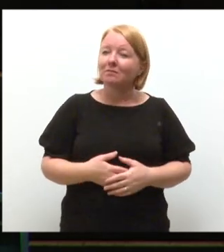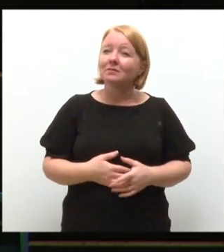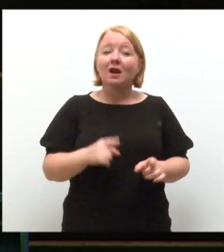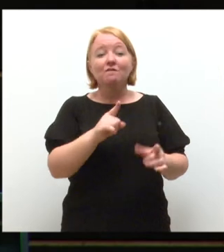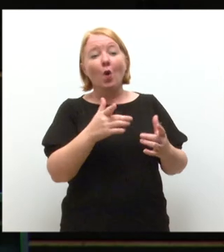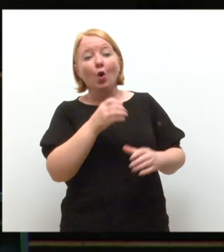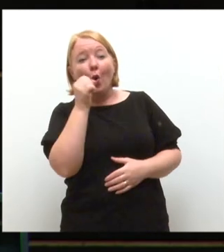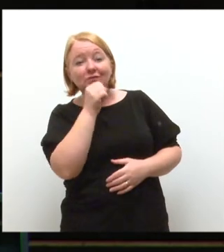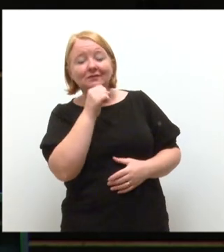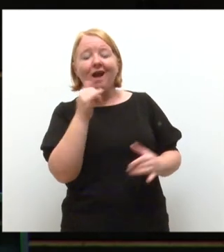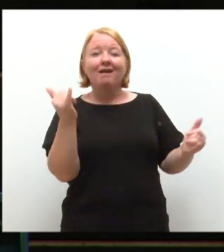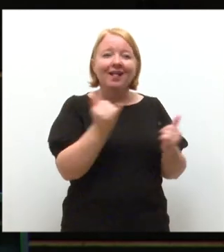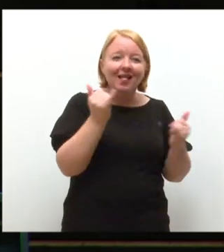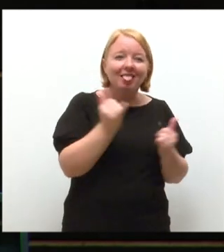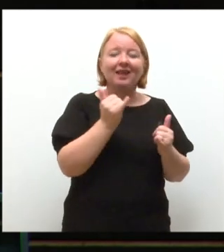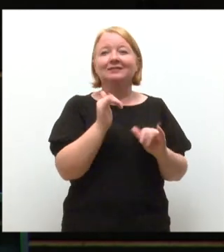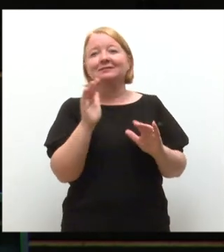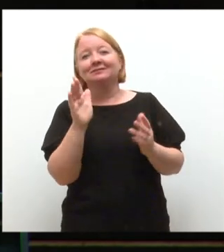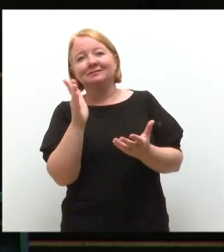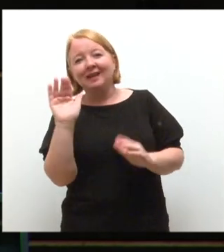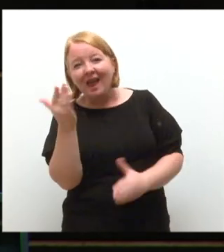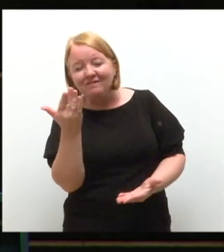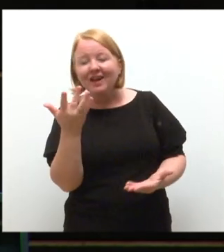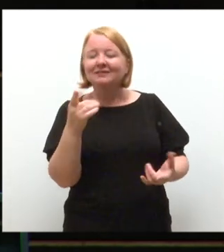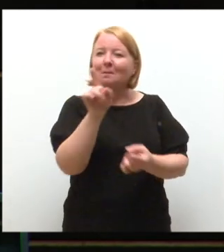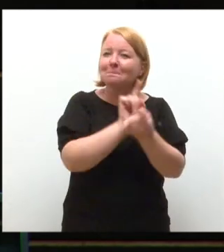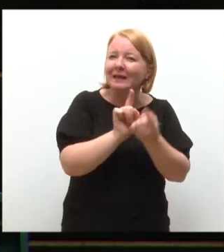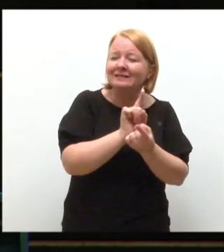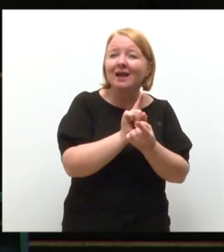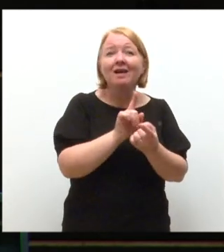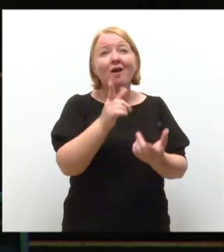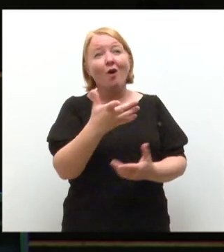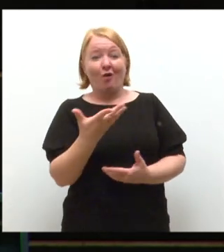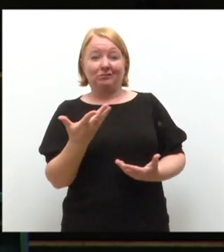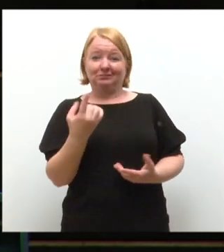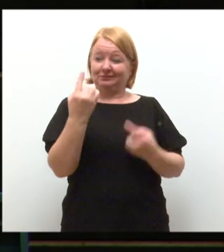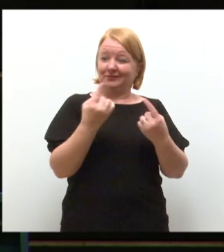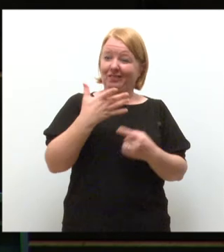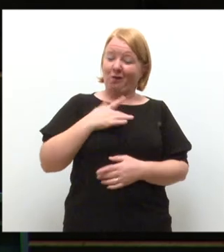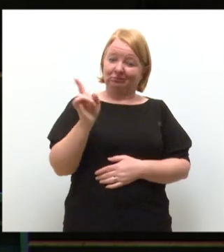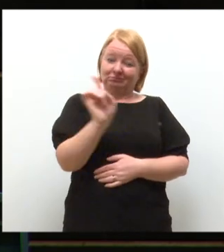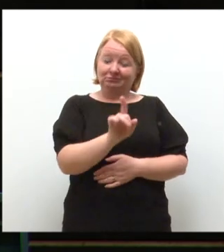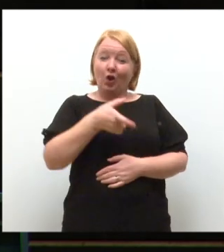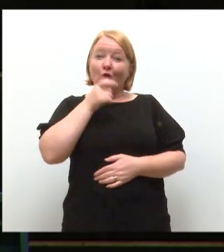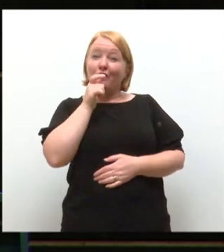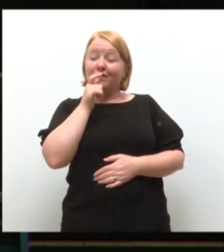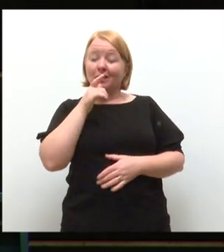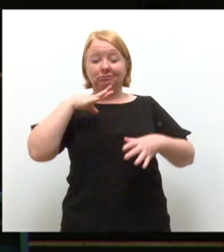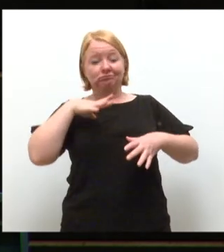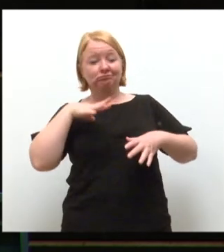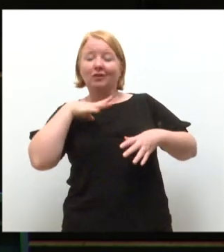concert, a chaplain, a service, a meeting, or even to sit in our coffee bar and have lunch,